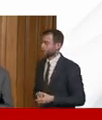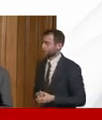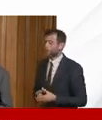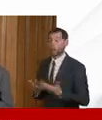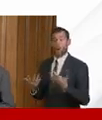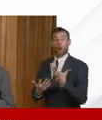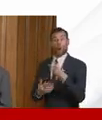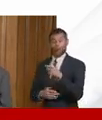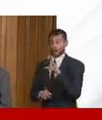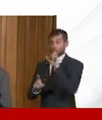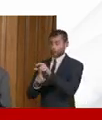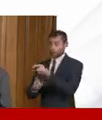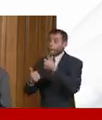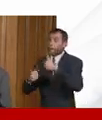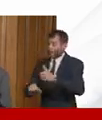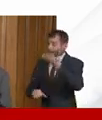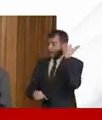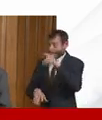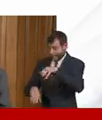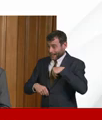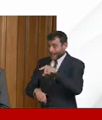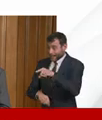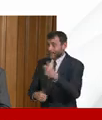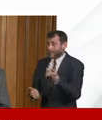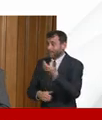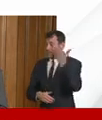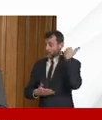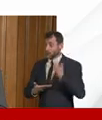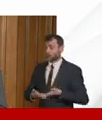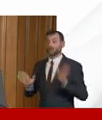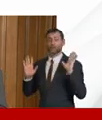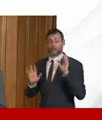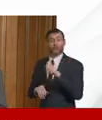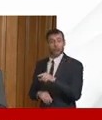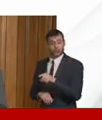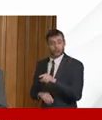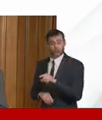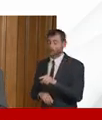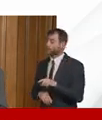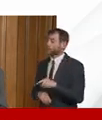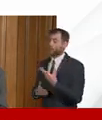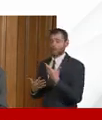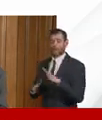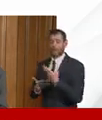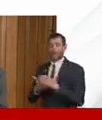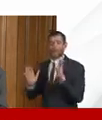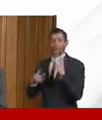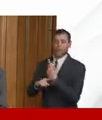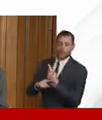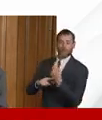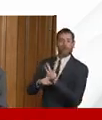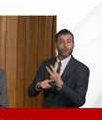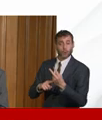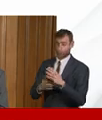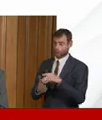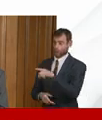had it either through the test that tells you you've had it immediately or you've had it uh after a week or two the serology test you talked about then